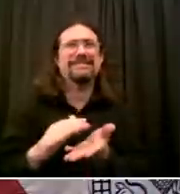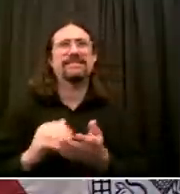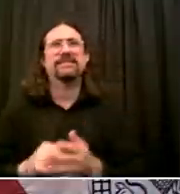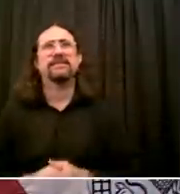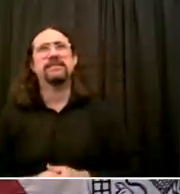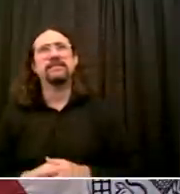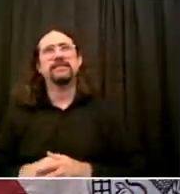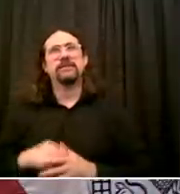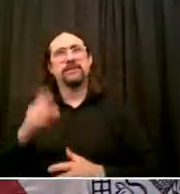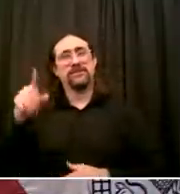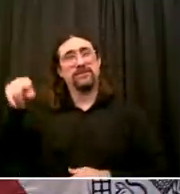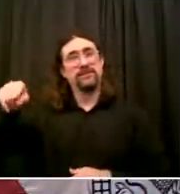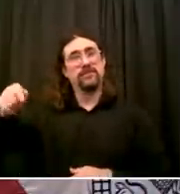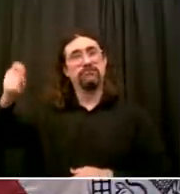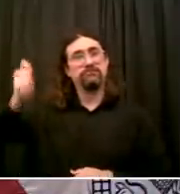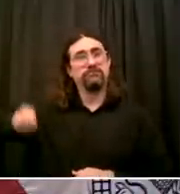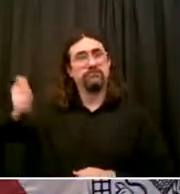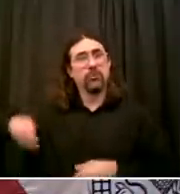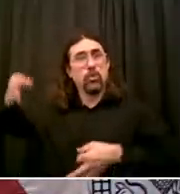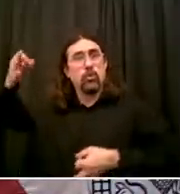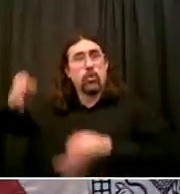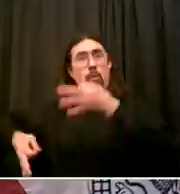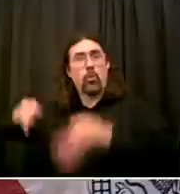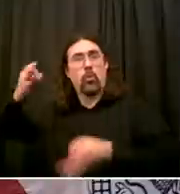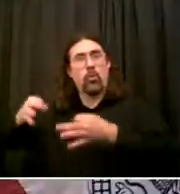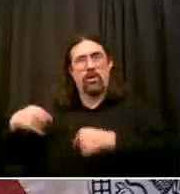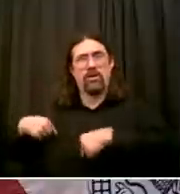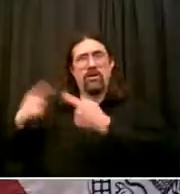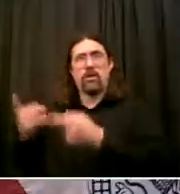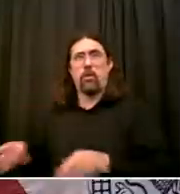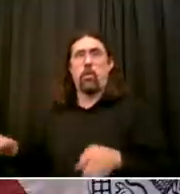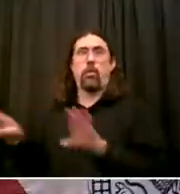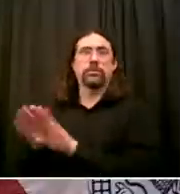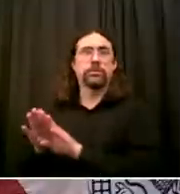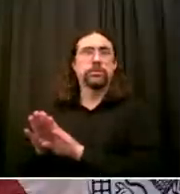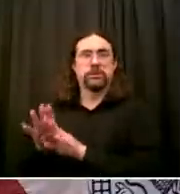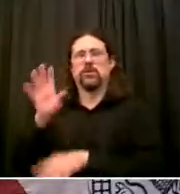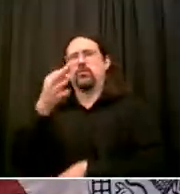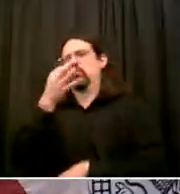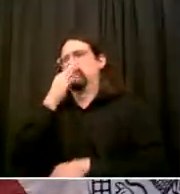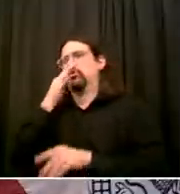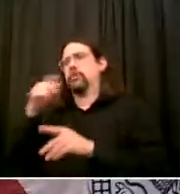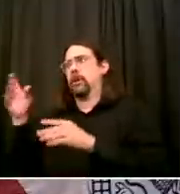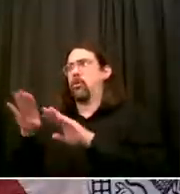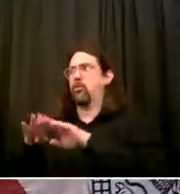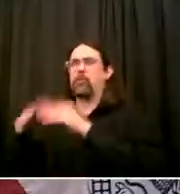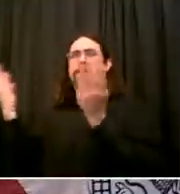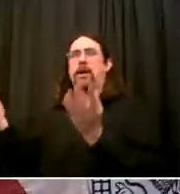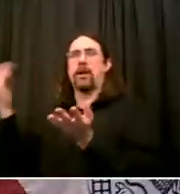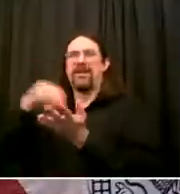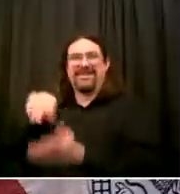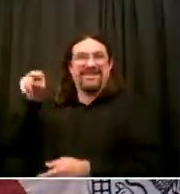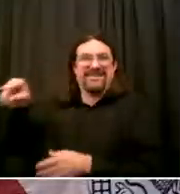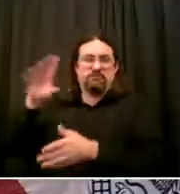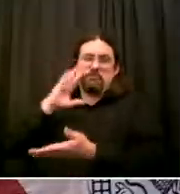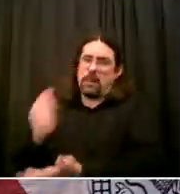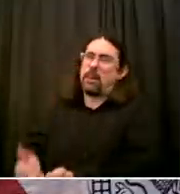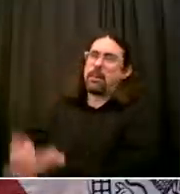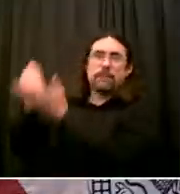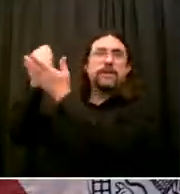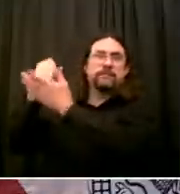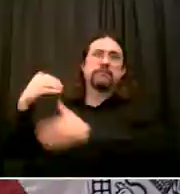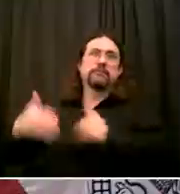gun violence So that I do think will organically change the situation There's no question NYPD will employ